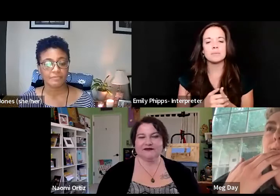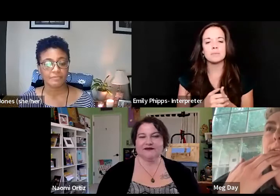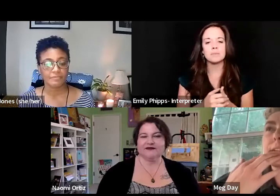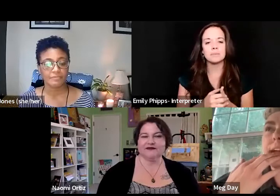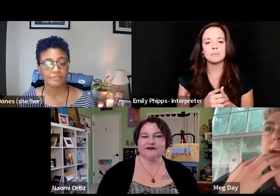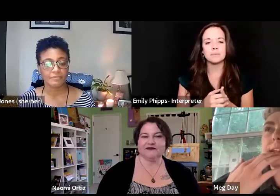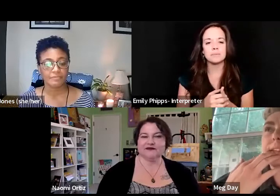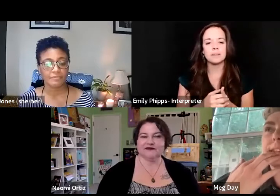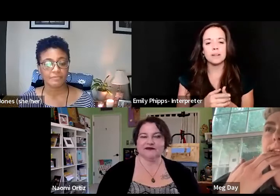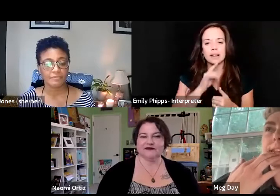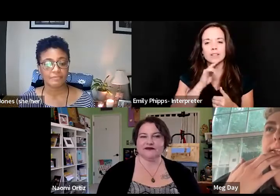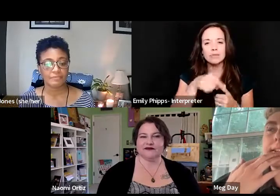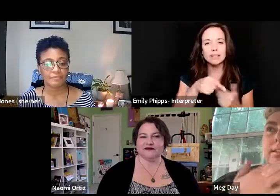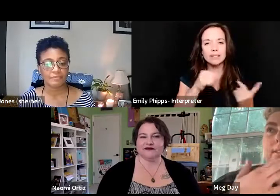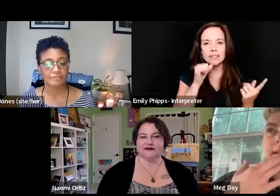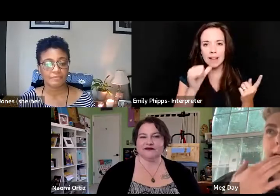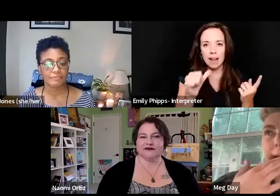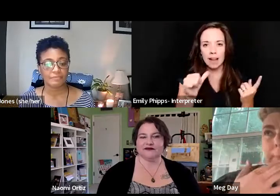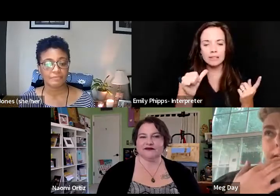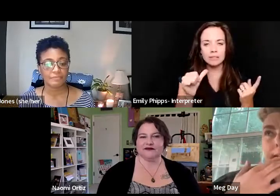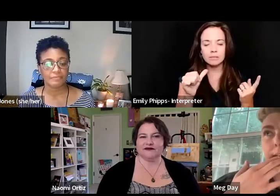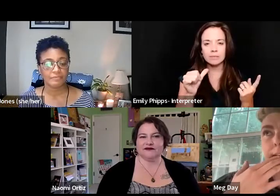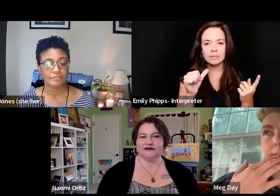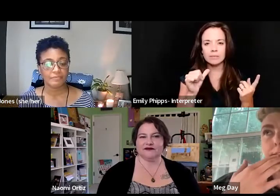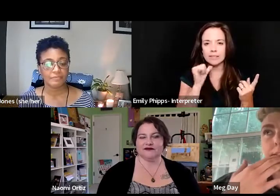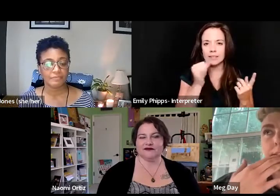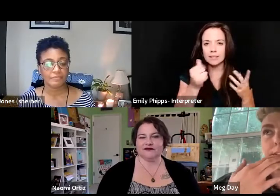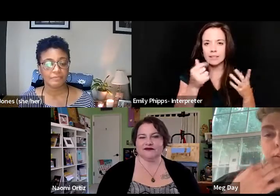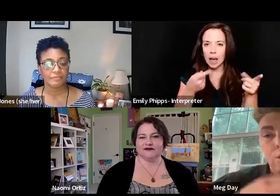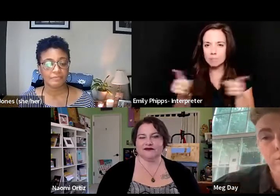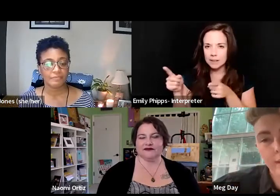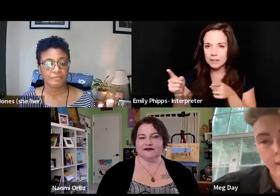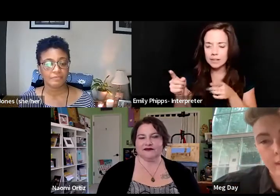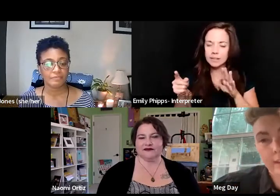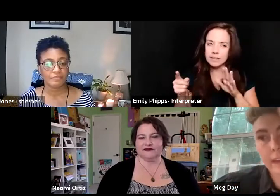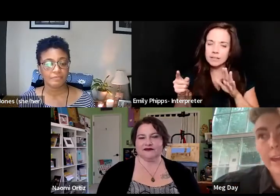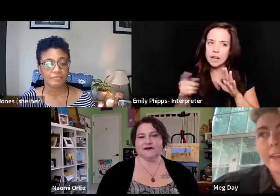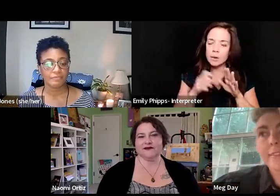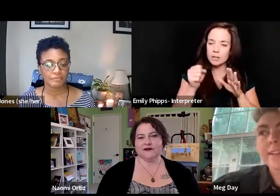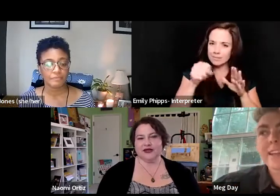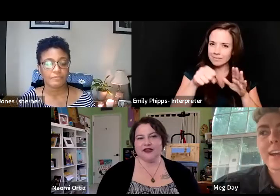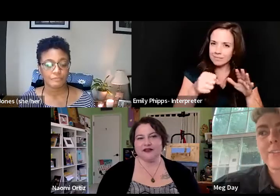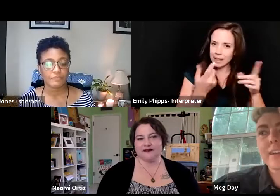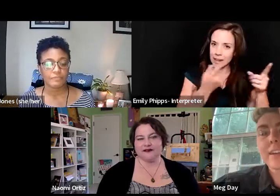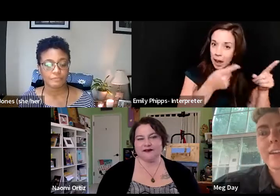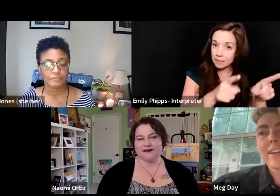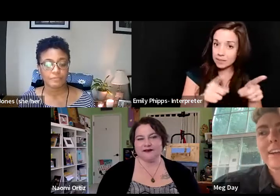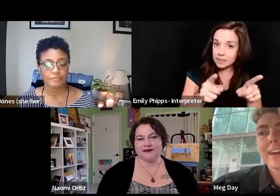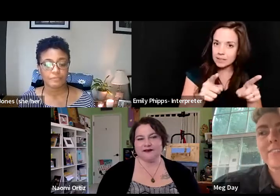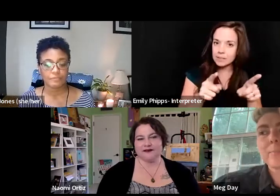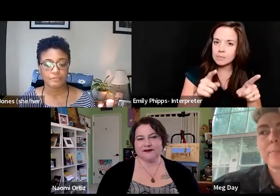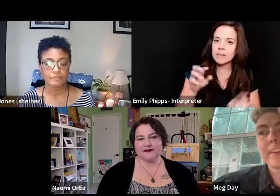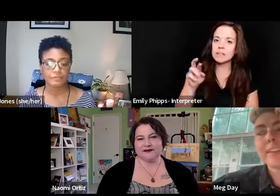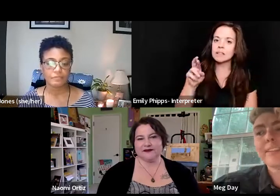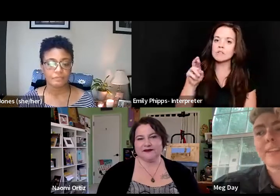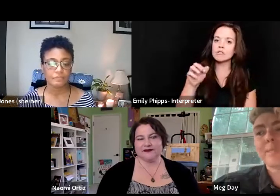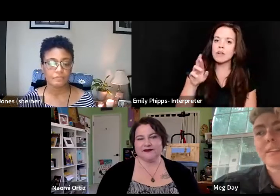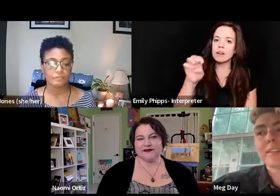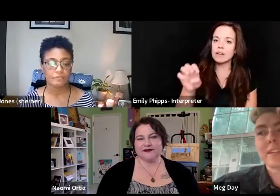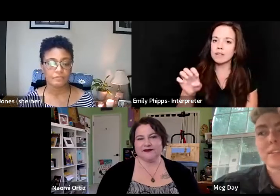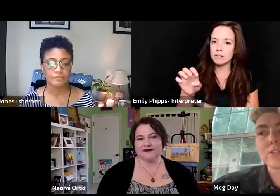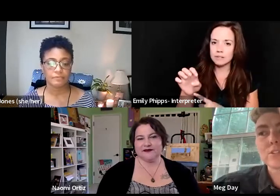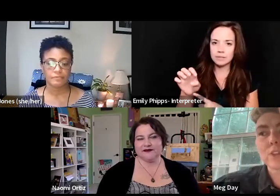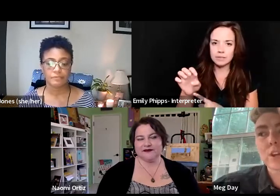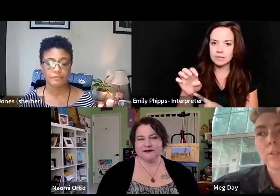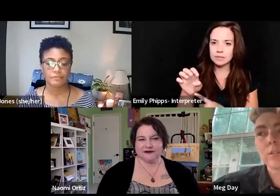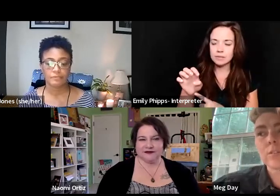so it's really not that it doesn't happen. It's just that it's so rare. And then to have it, have it be something